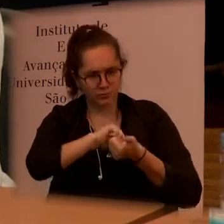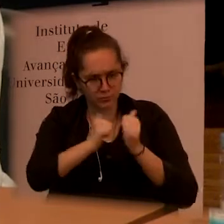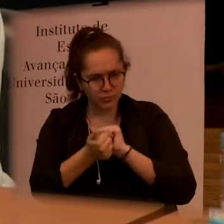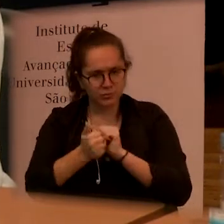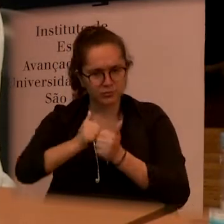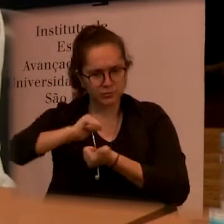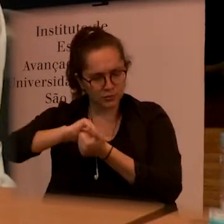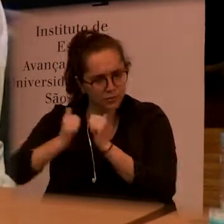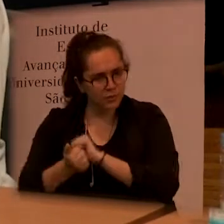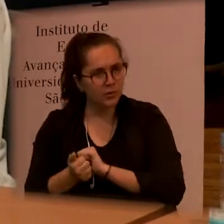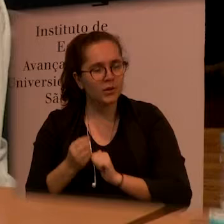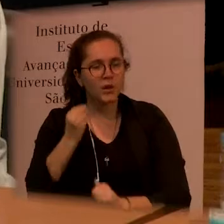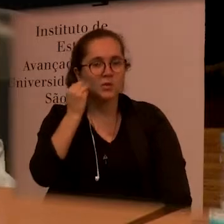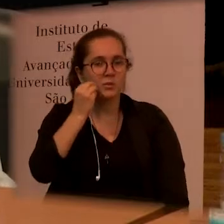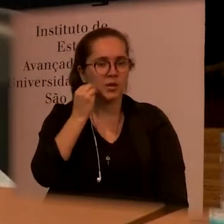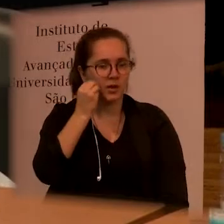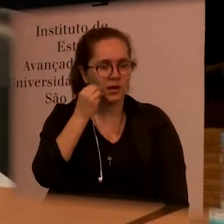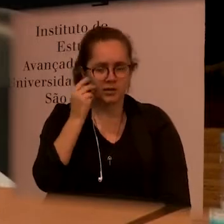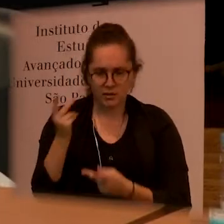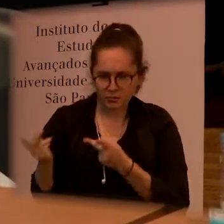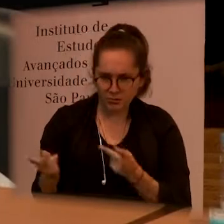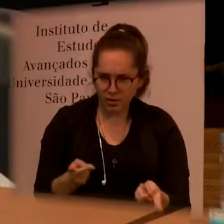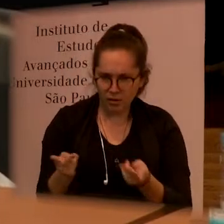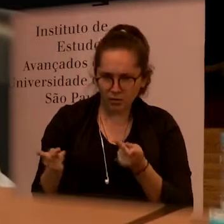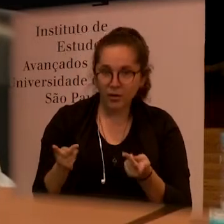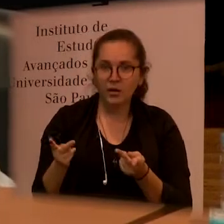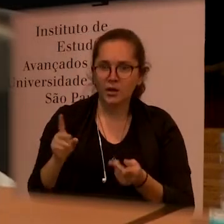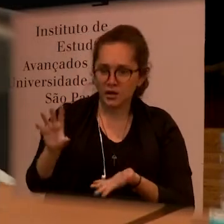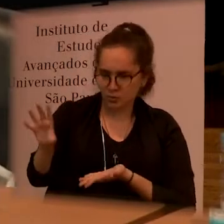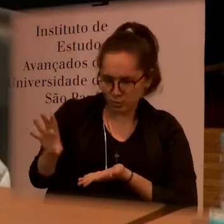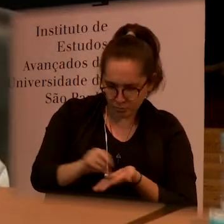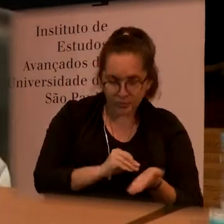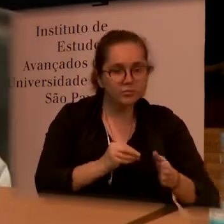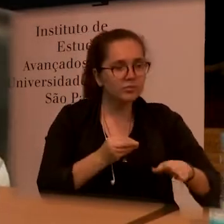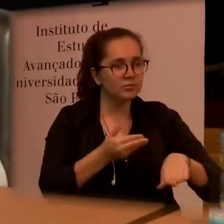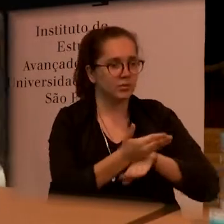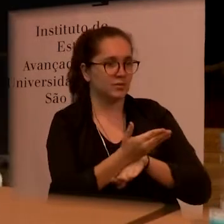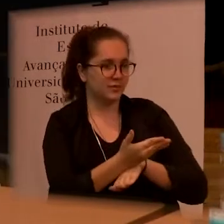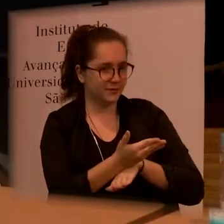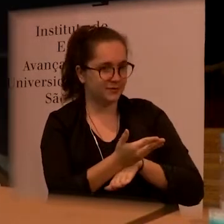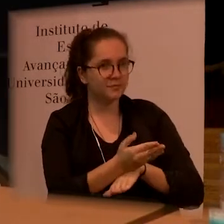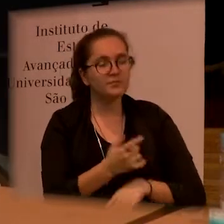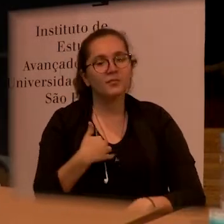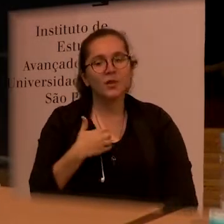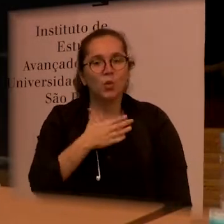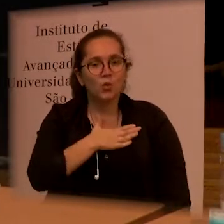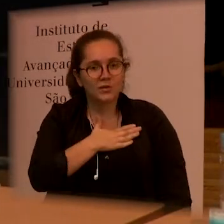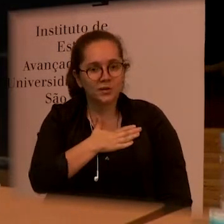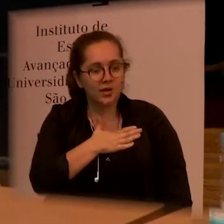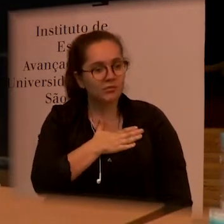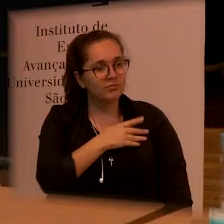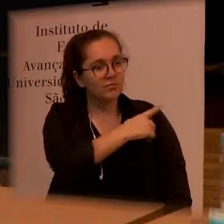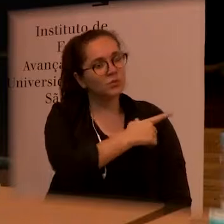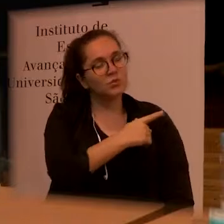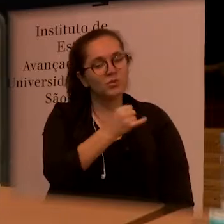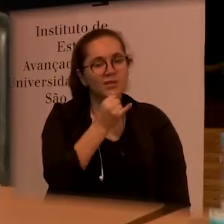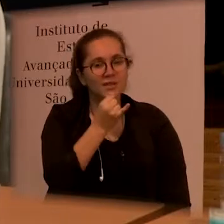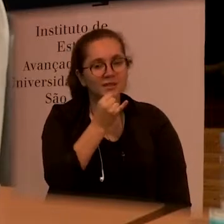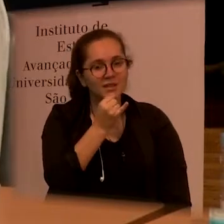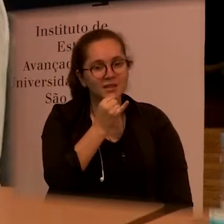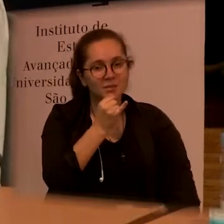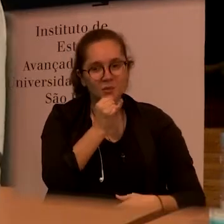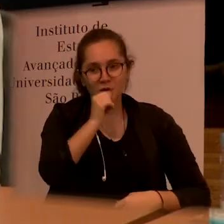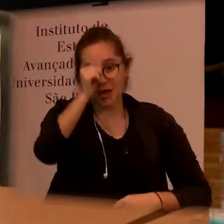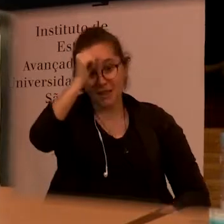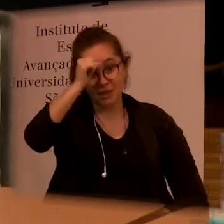a list of good experiences so that we can promote intervention I like the example